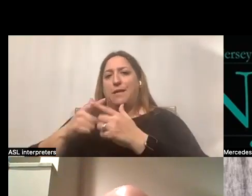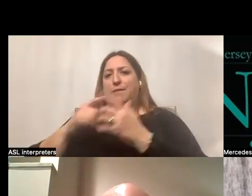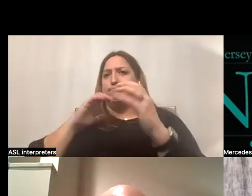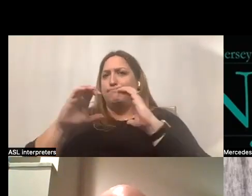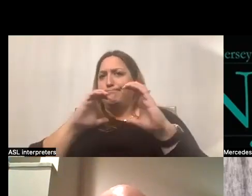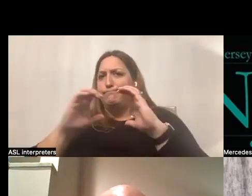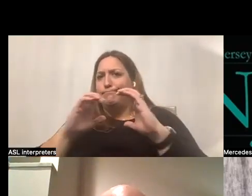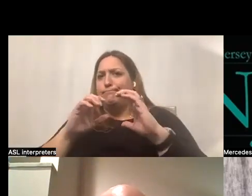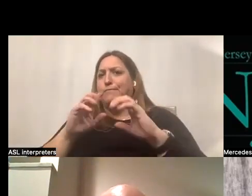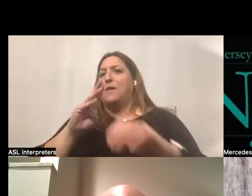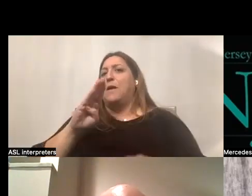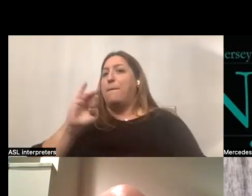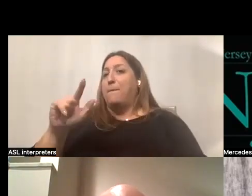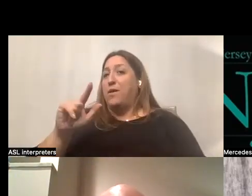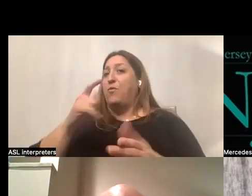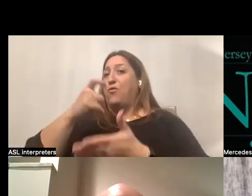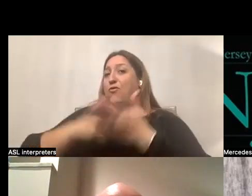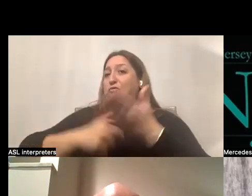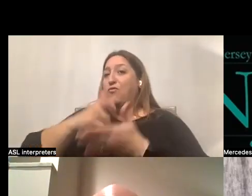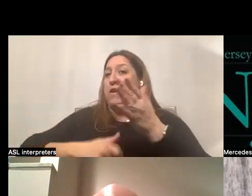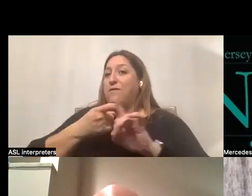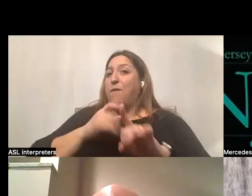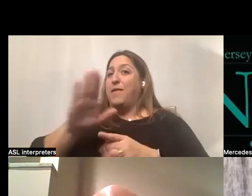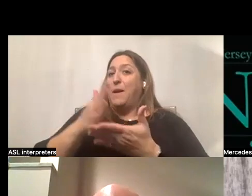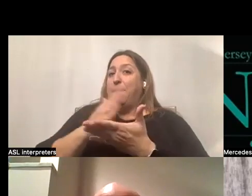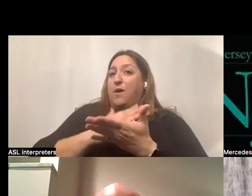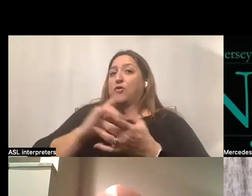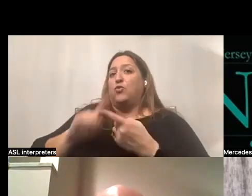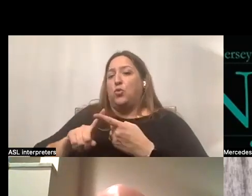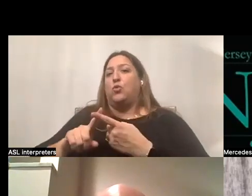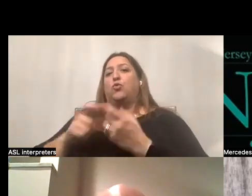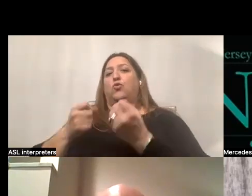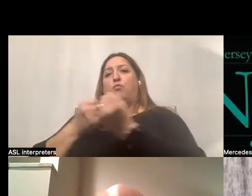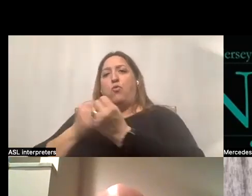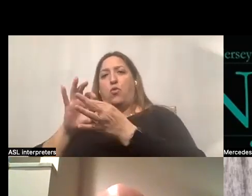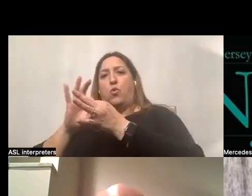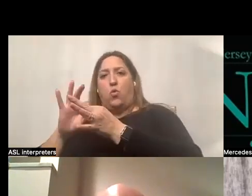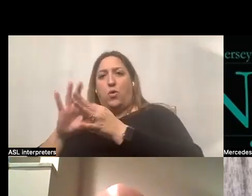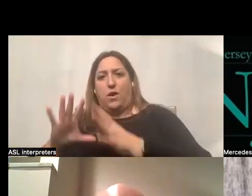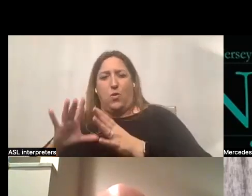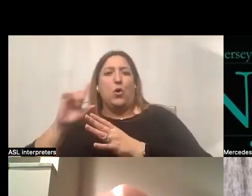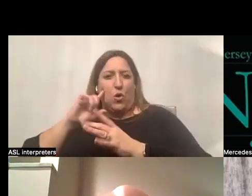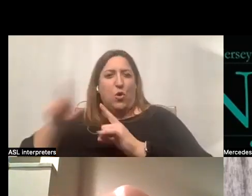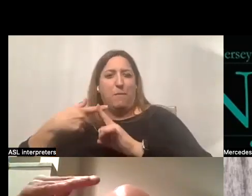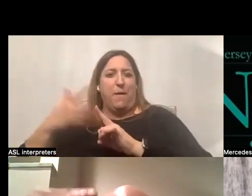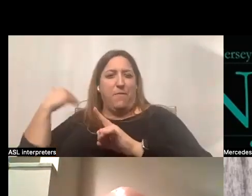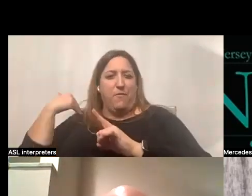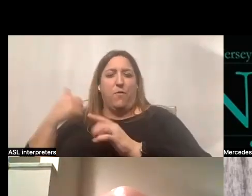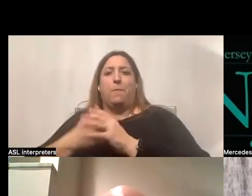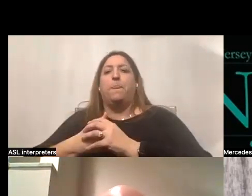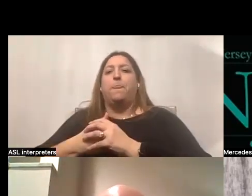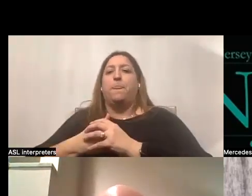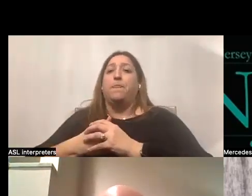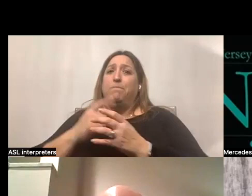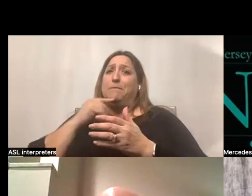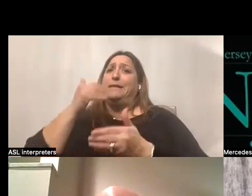billable rate from the individual's budget to the support coordinator. And we heard from the support coordinators earlier. So it's quite a